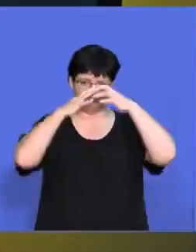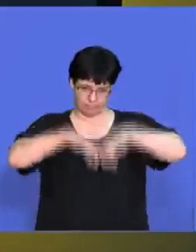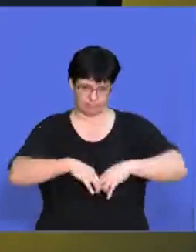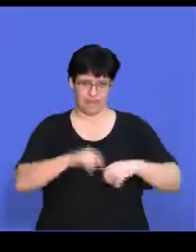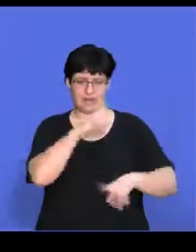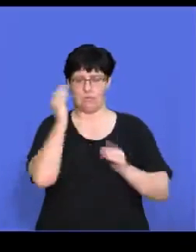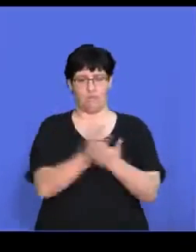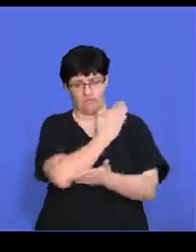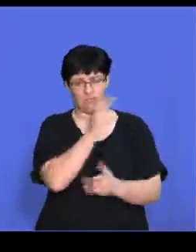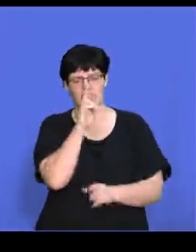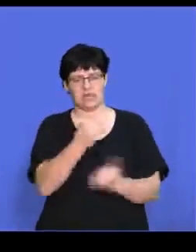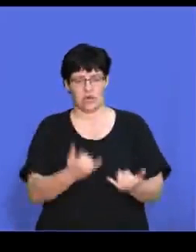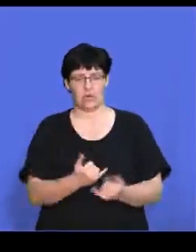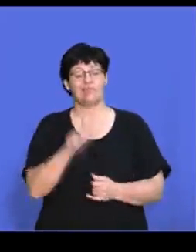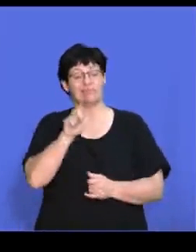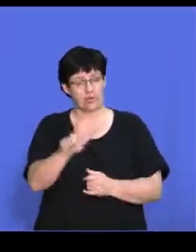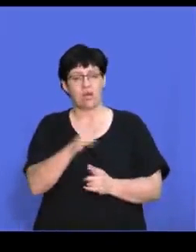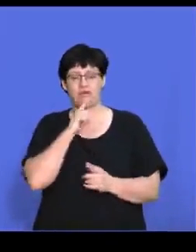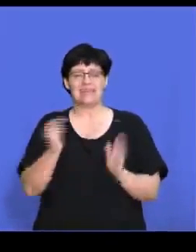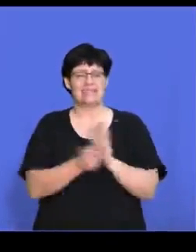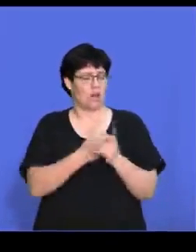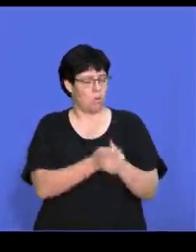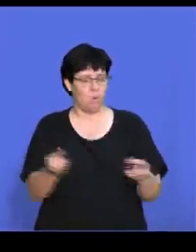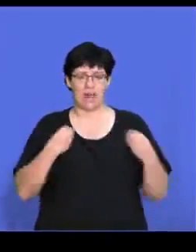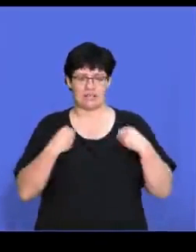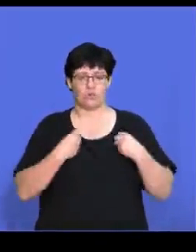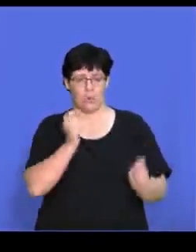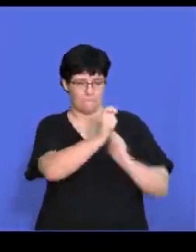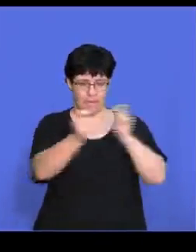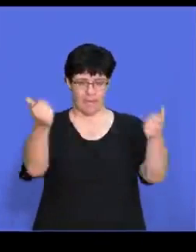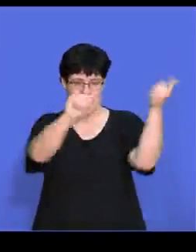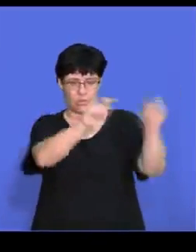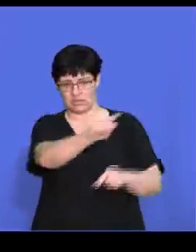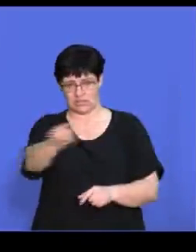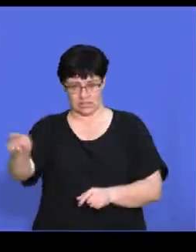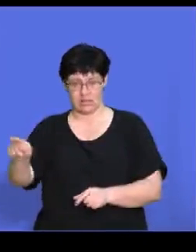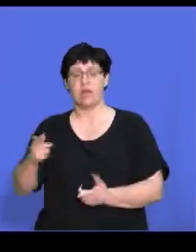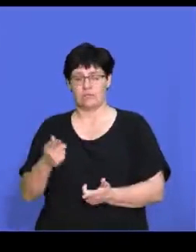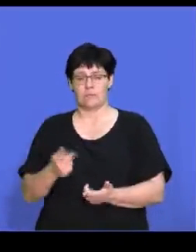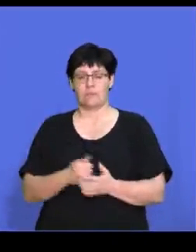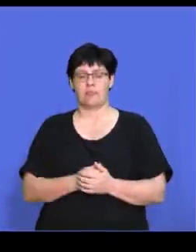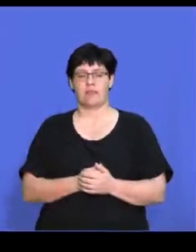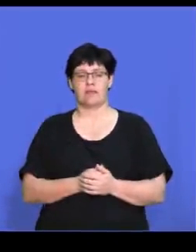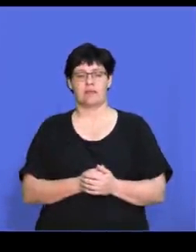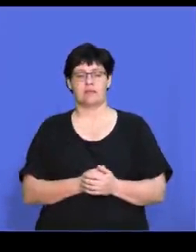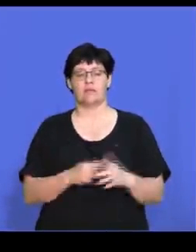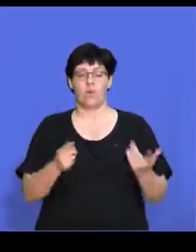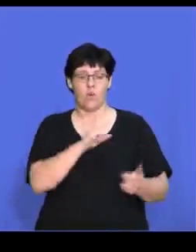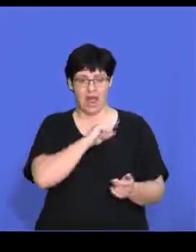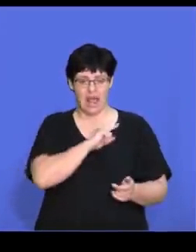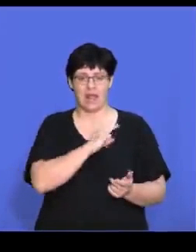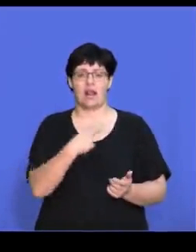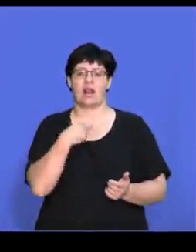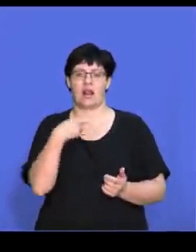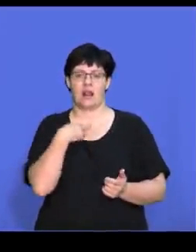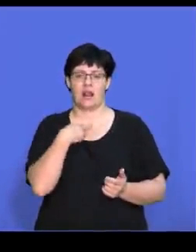and you'll see why now. So liquidating is selling all assets to pay creditors, people that we owe money to, due to a lack